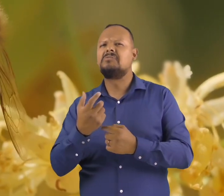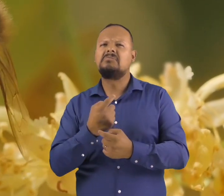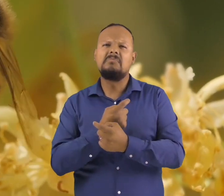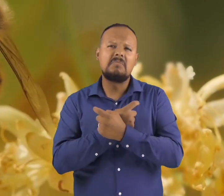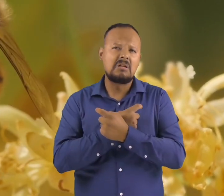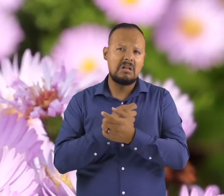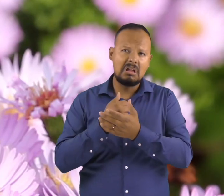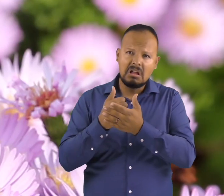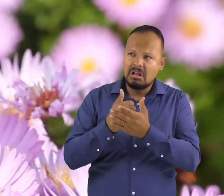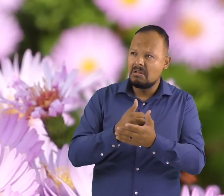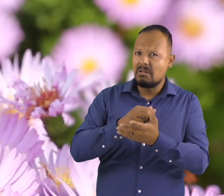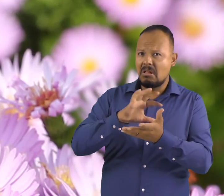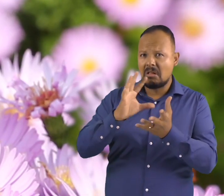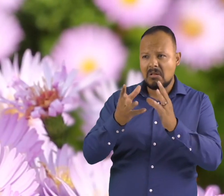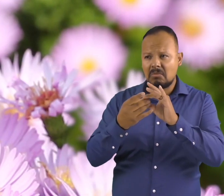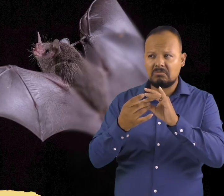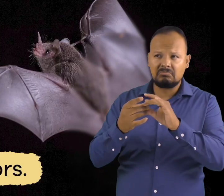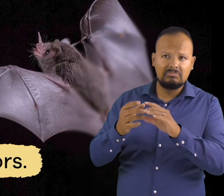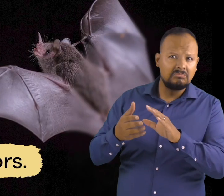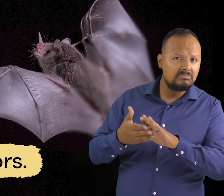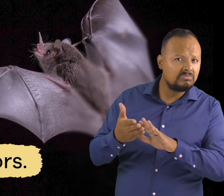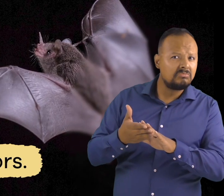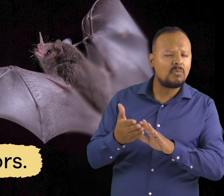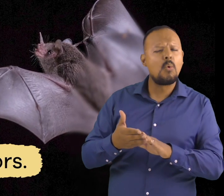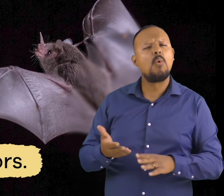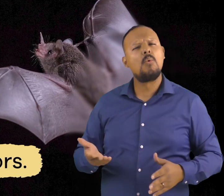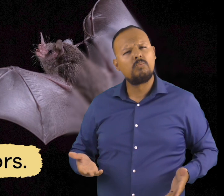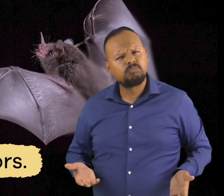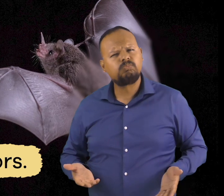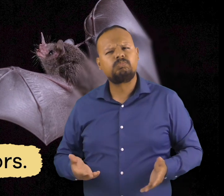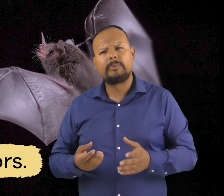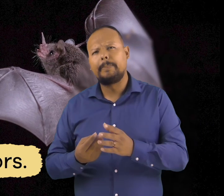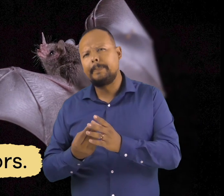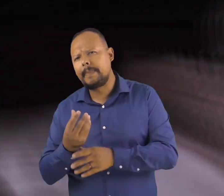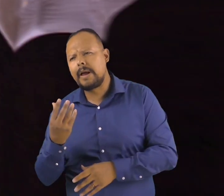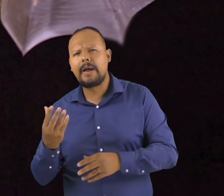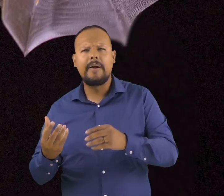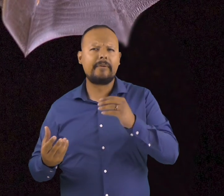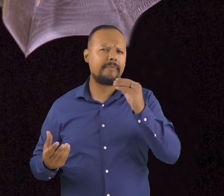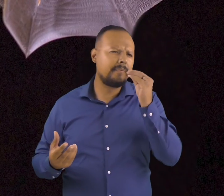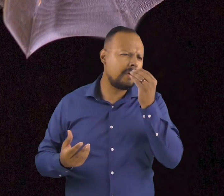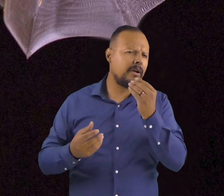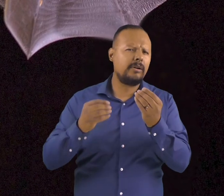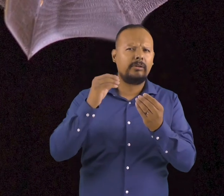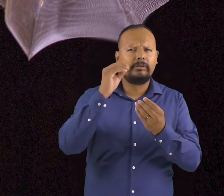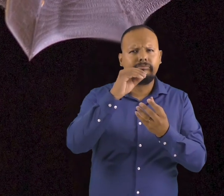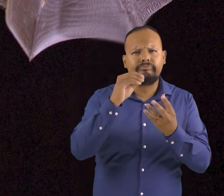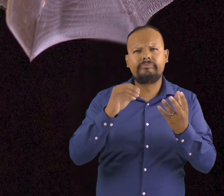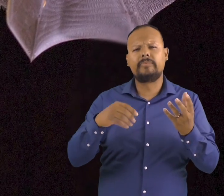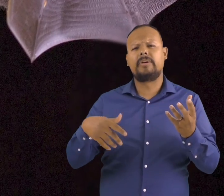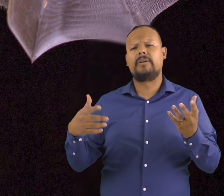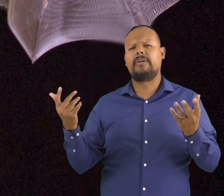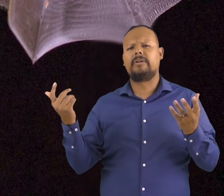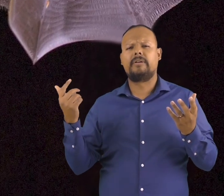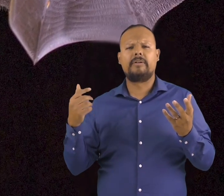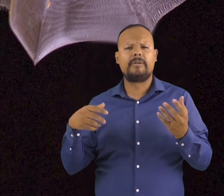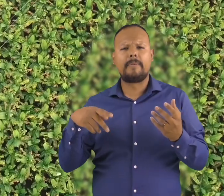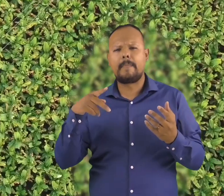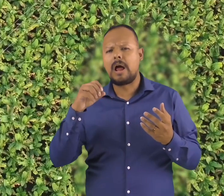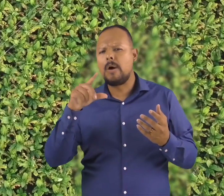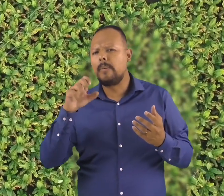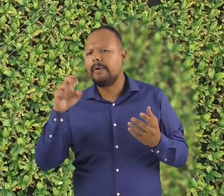Just like bees and butterflies, bats are pollinators as they fly from plant to plant in search of food.